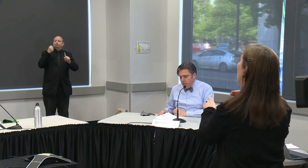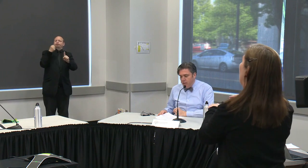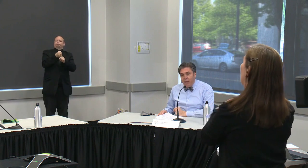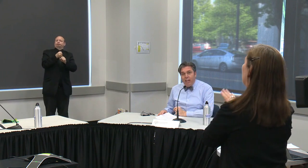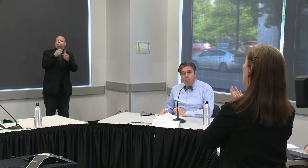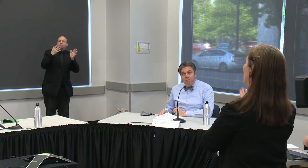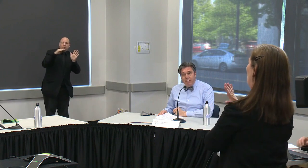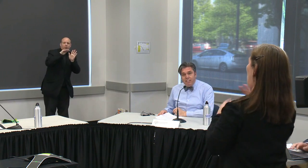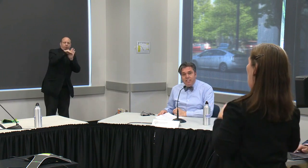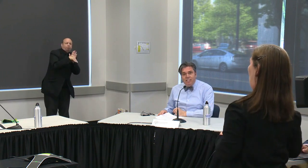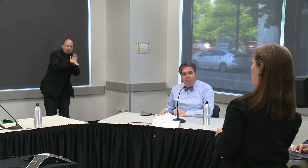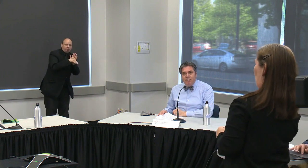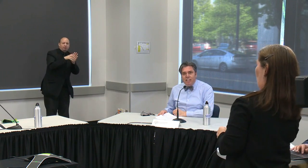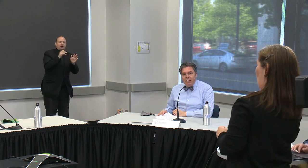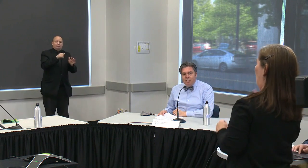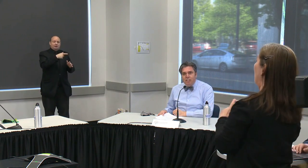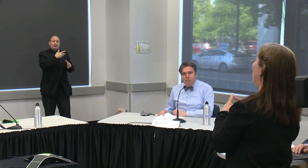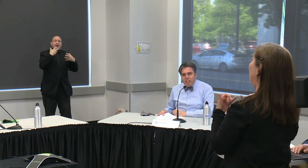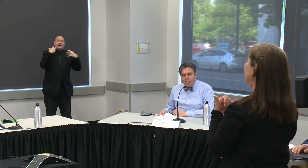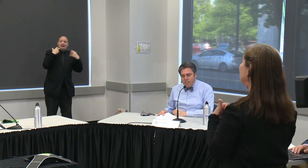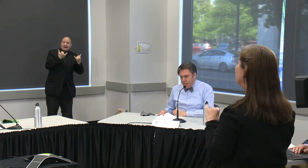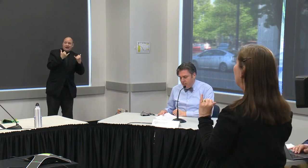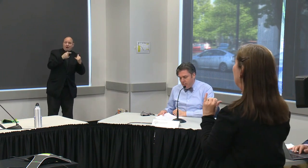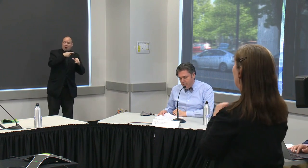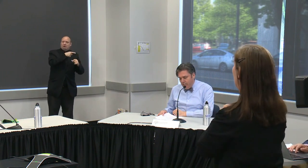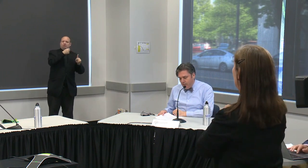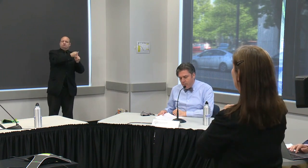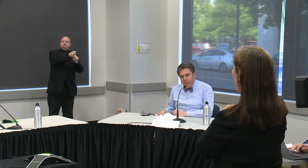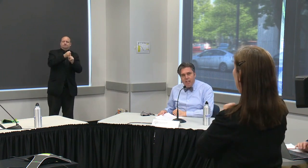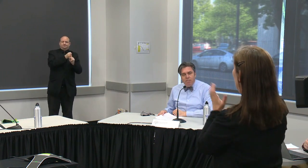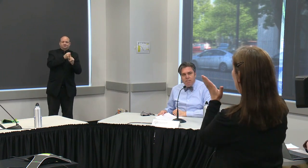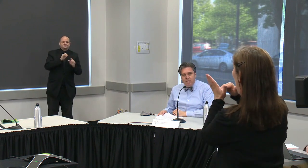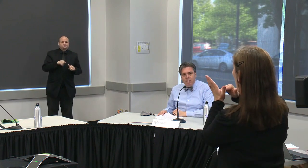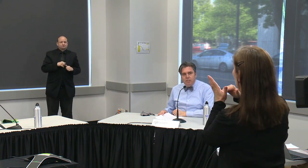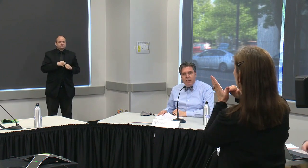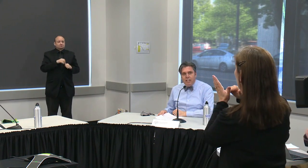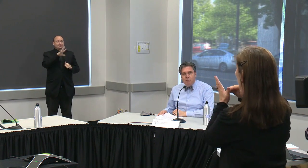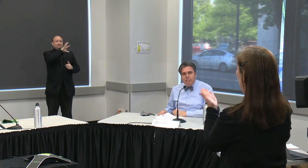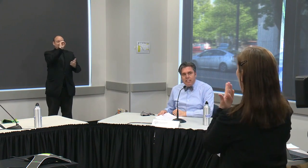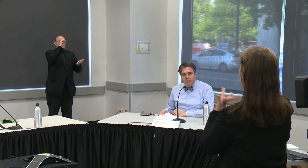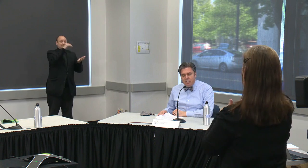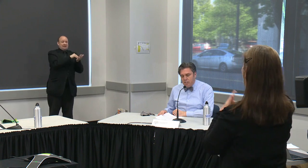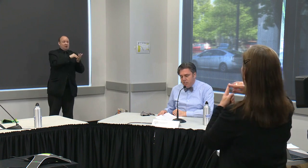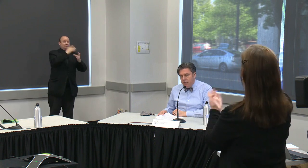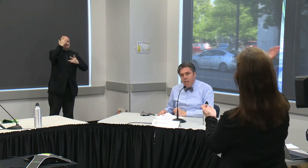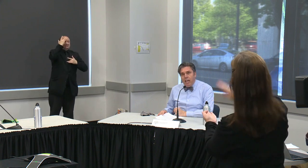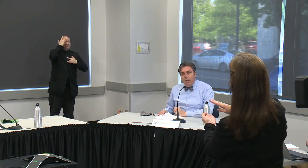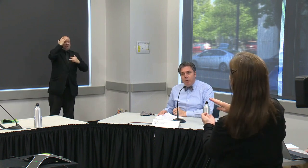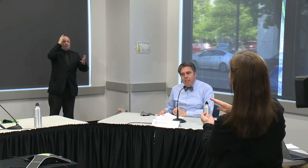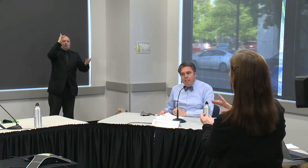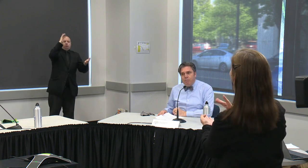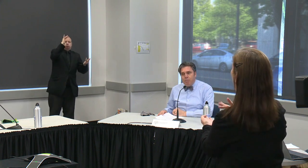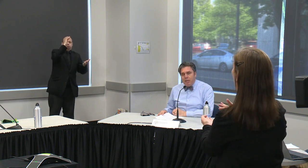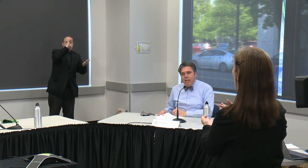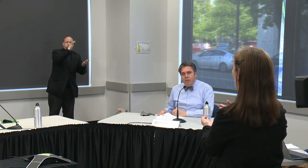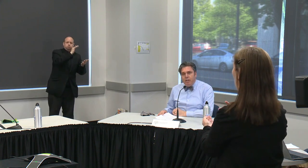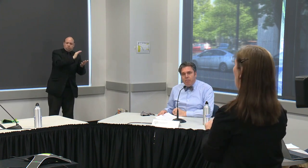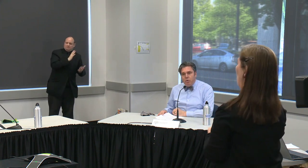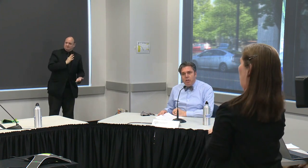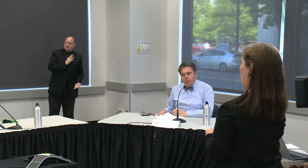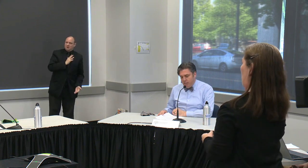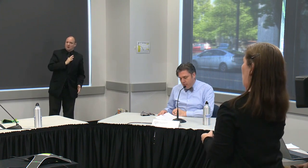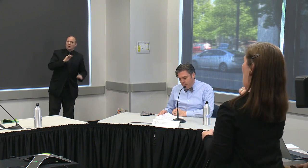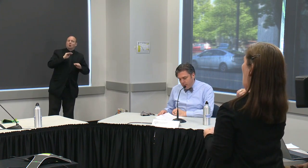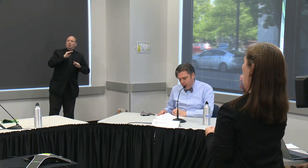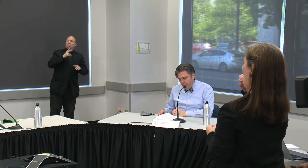have prevented 70 000 infections here in the state and 1500 hospitalizations hospitalizations and we need to be proud